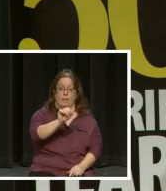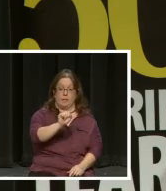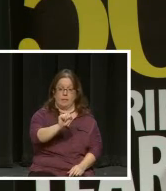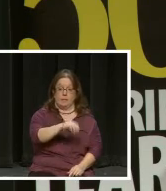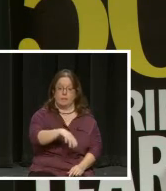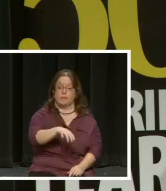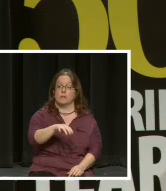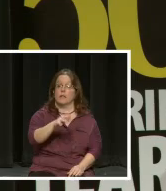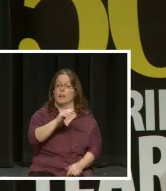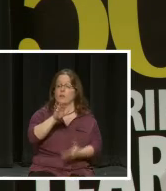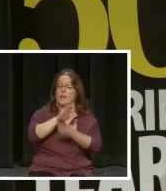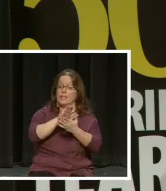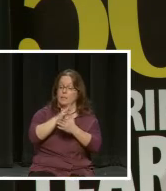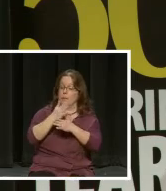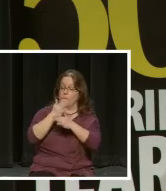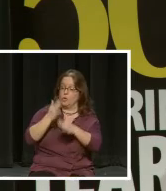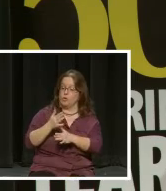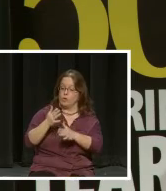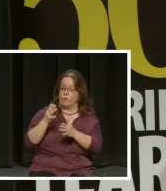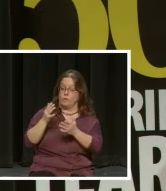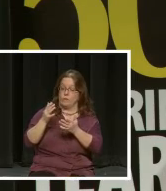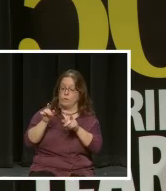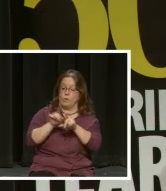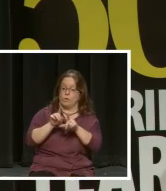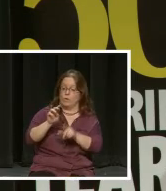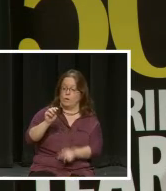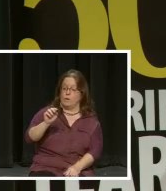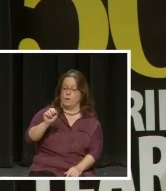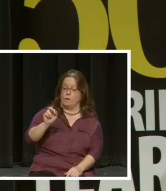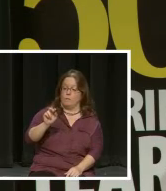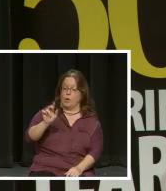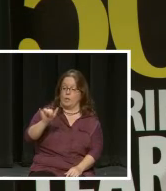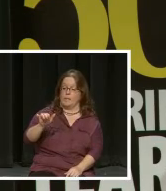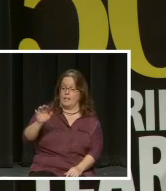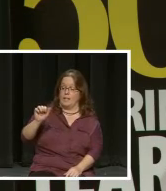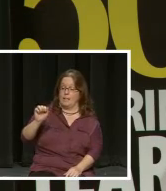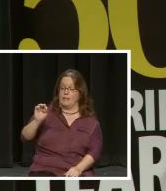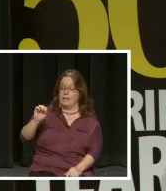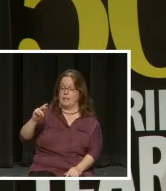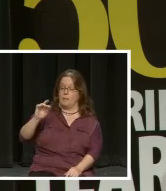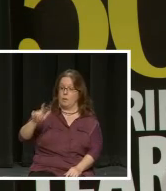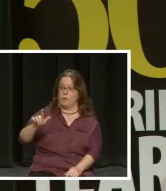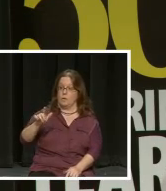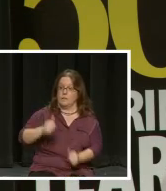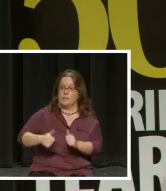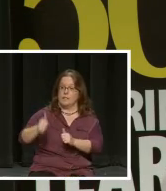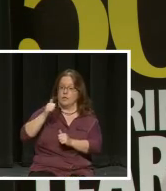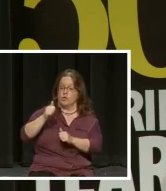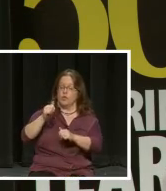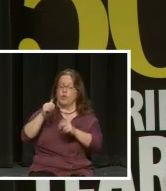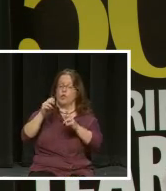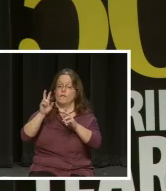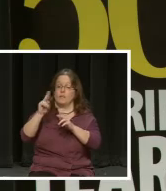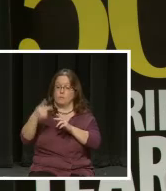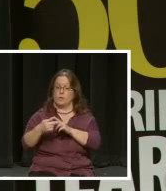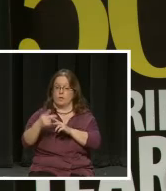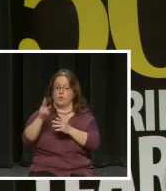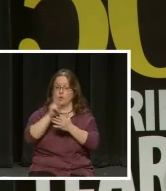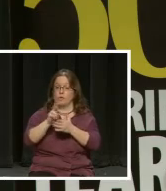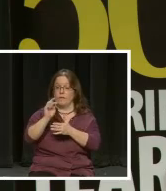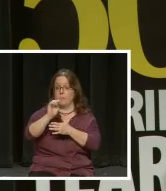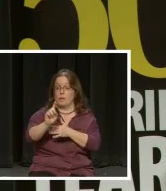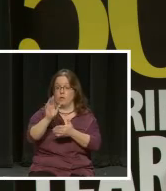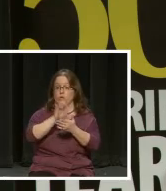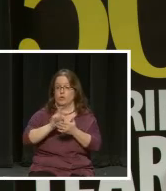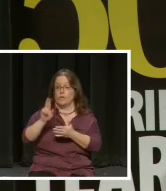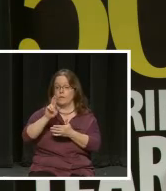our academic partner in this was Marky Campbell, who is Senior Vice President for the University of Maryland University College. So you can